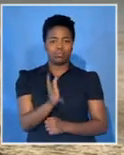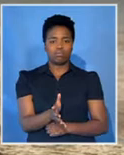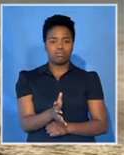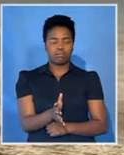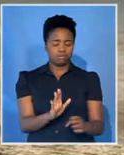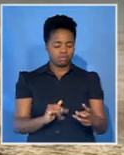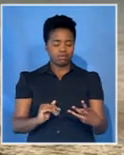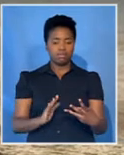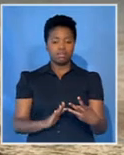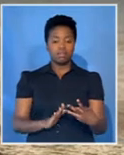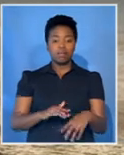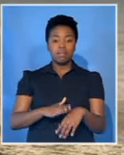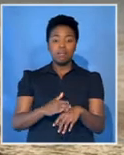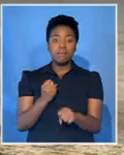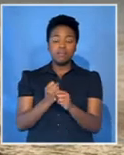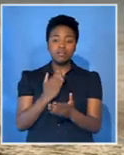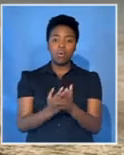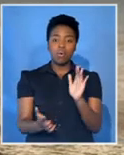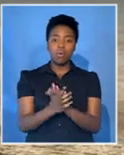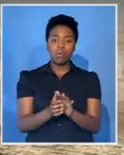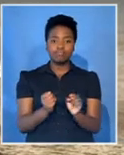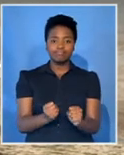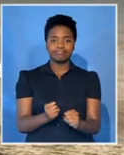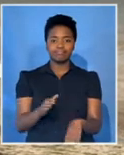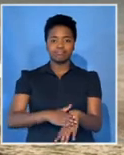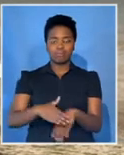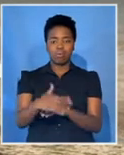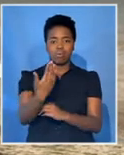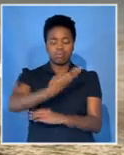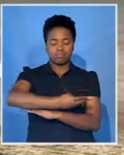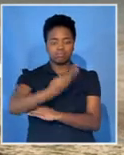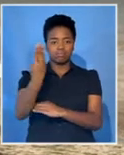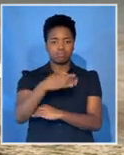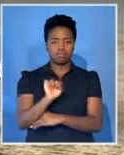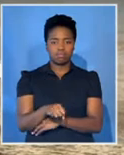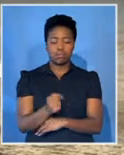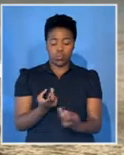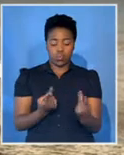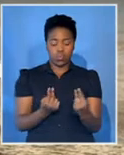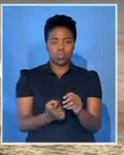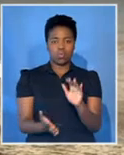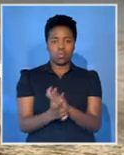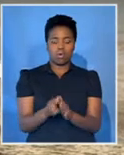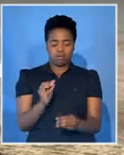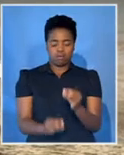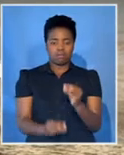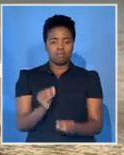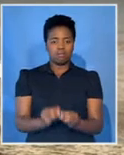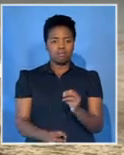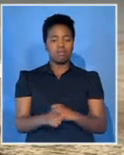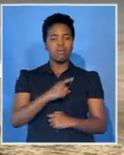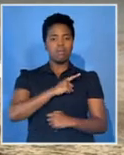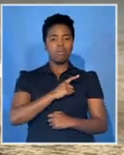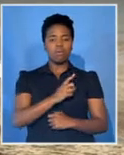crimes, enhancing law enforcement capacity across borders, and implementing new legislation classifying wildlife